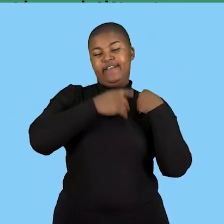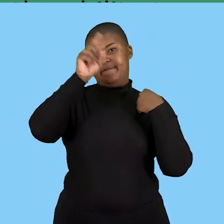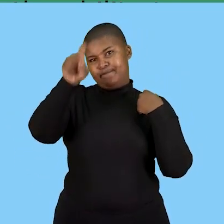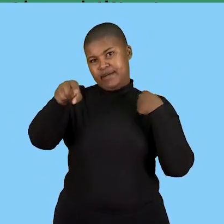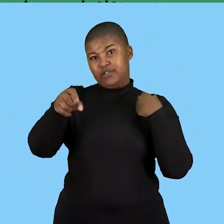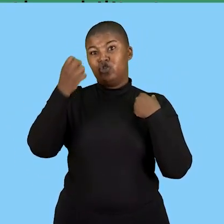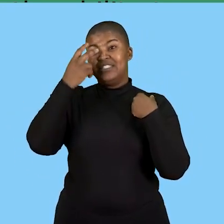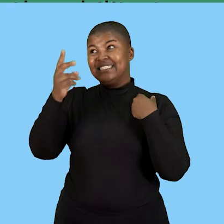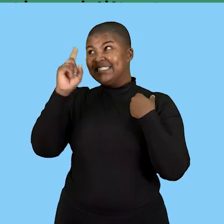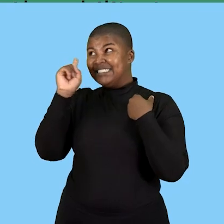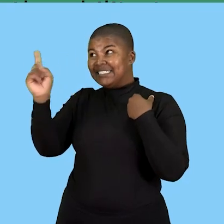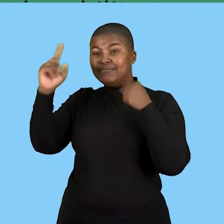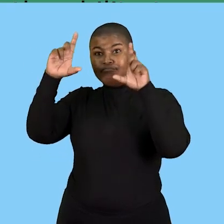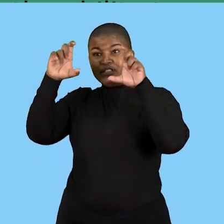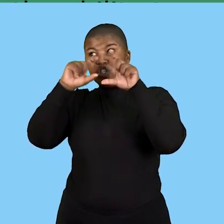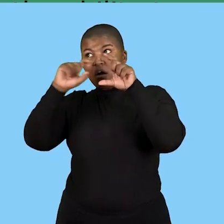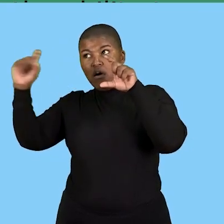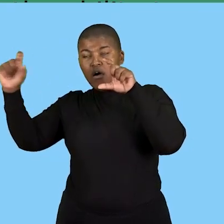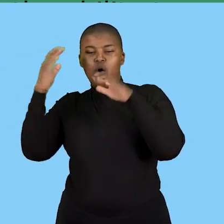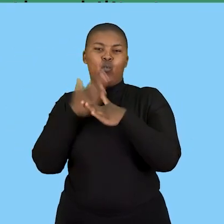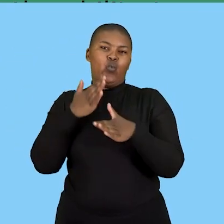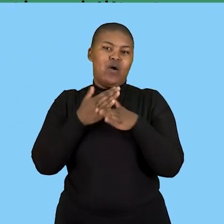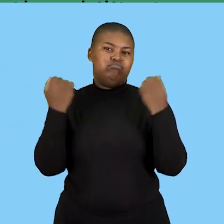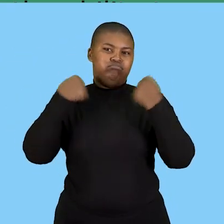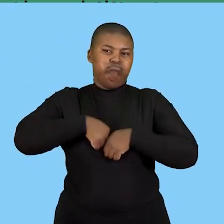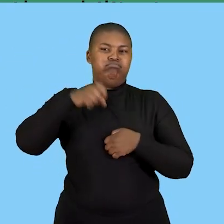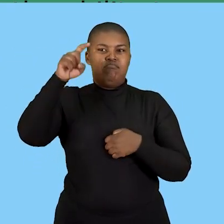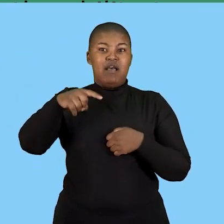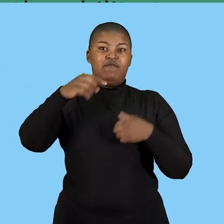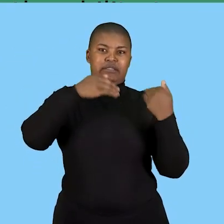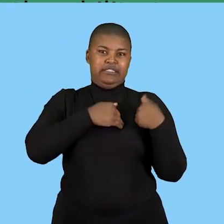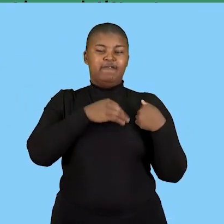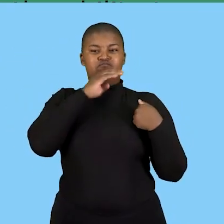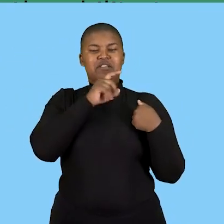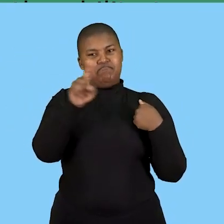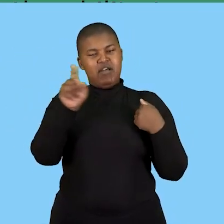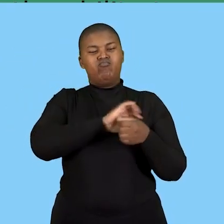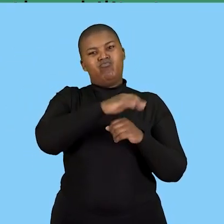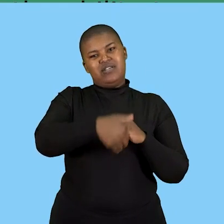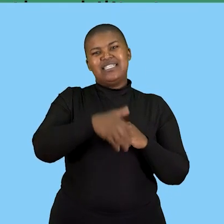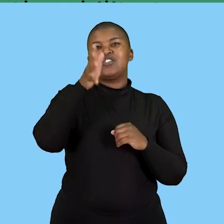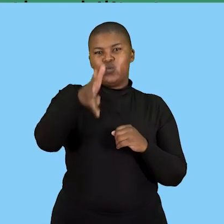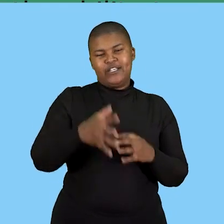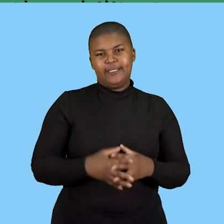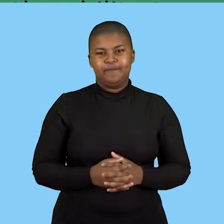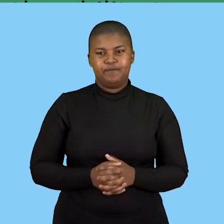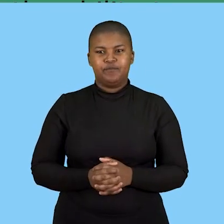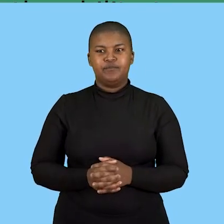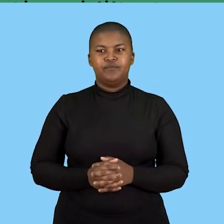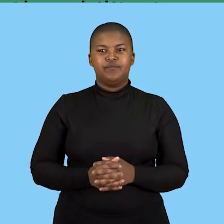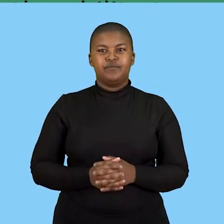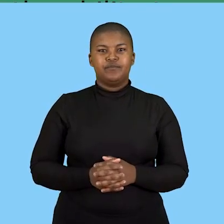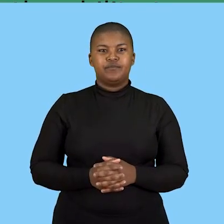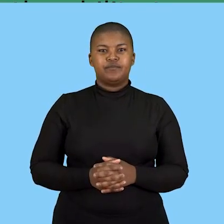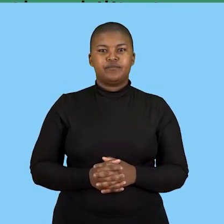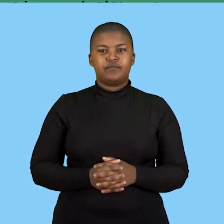you can see there those are your prescribed safety clothing to say before you work those would be the requirements in terms